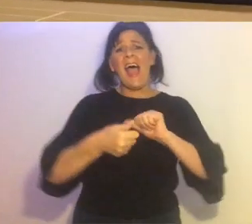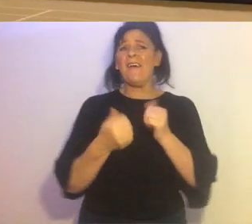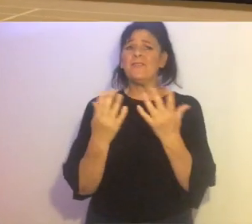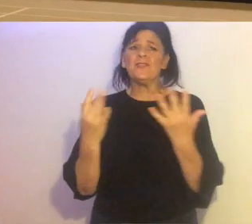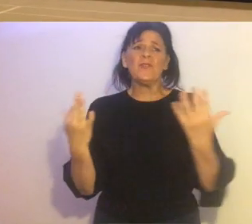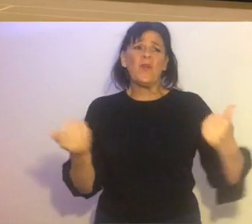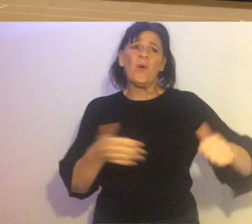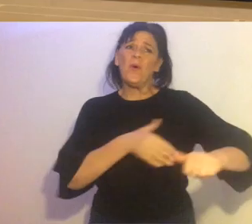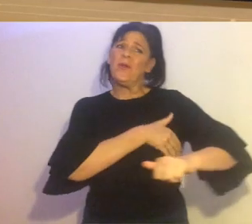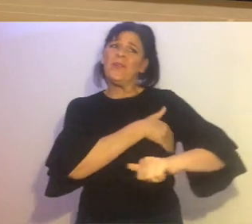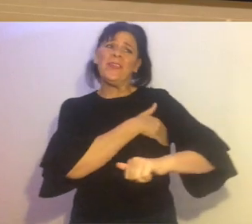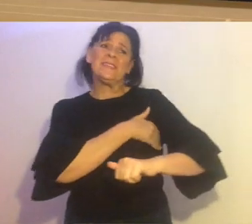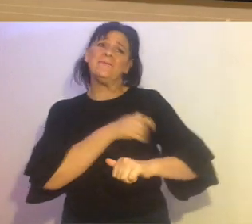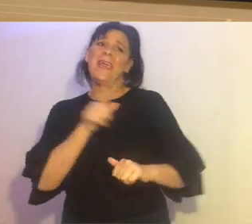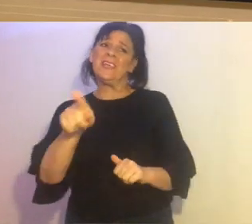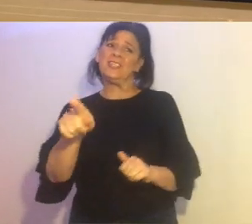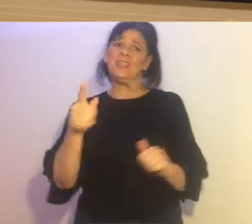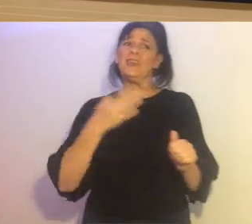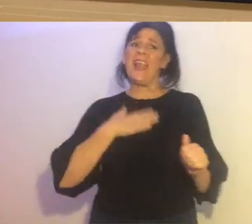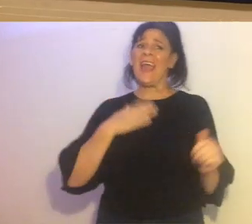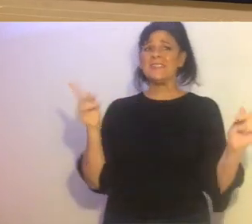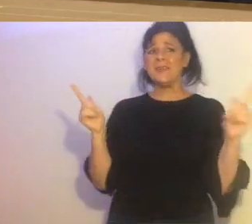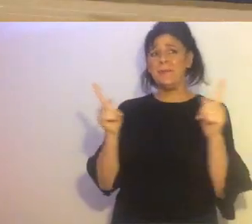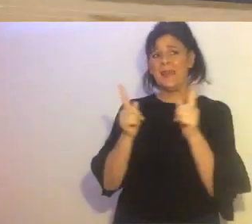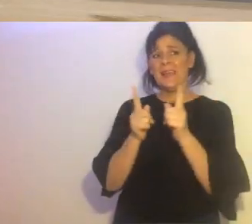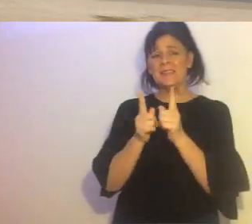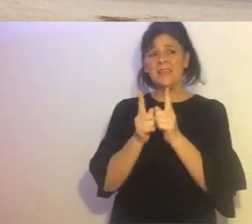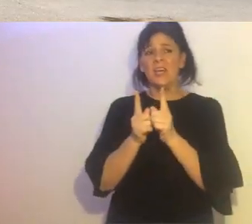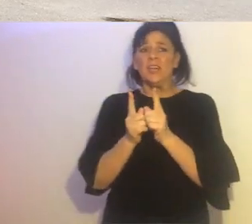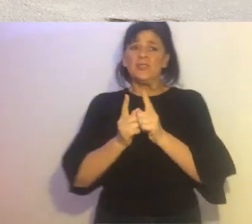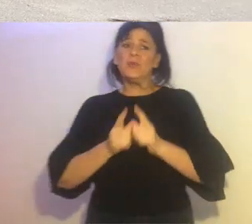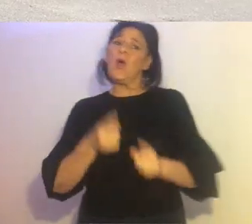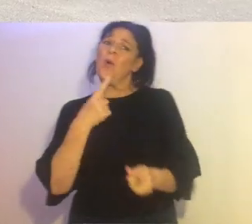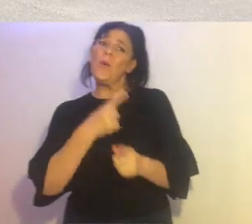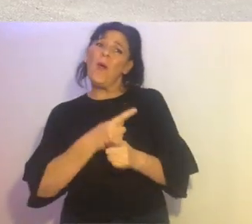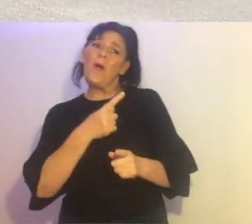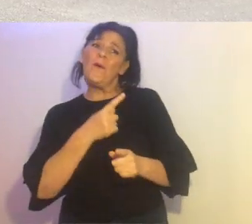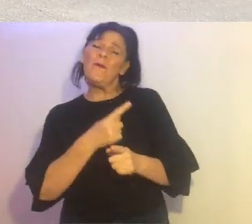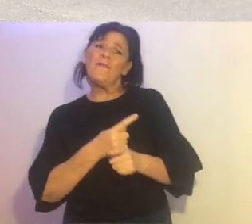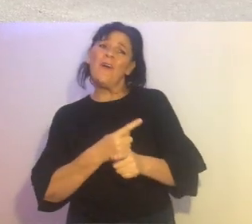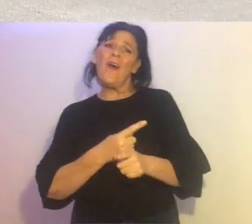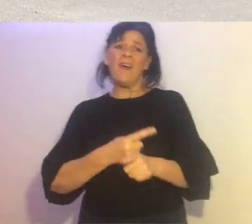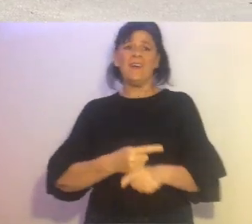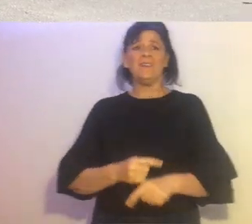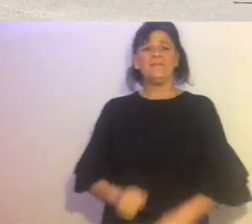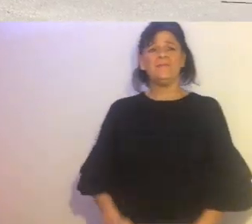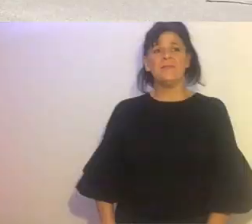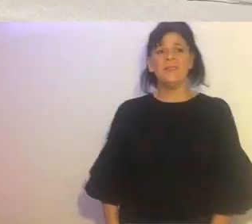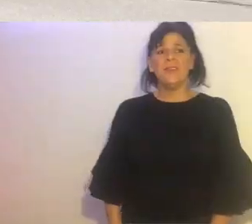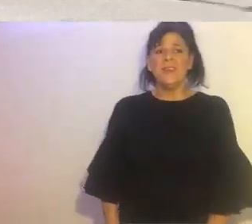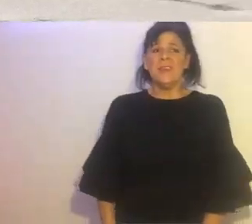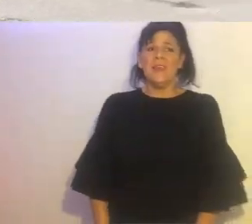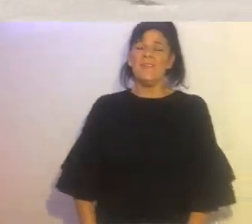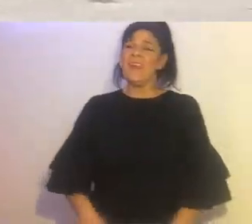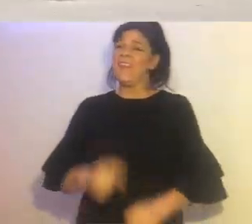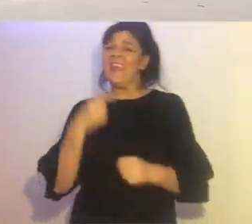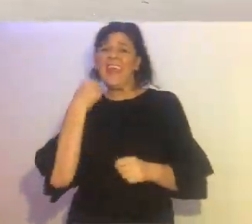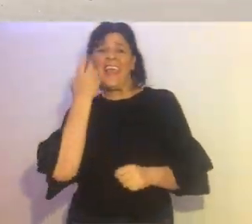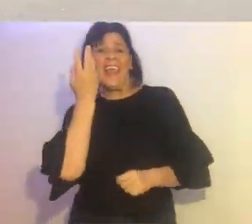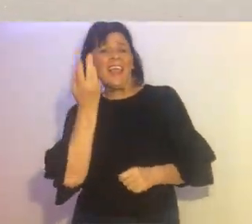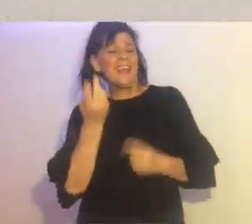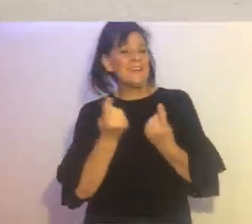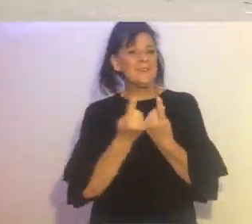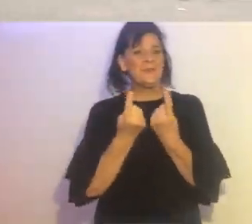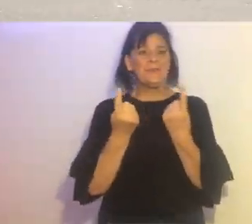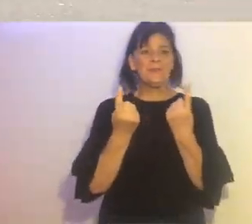if after all this mess you'd like to mean to go over everything.